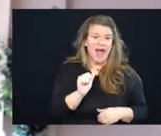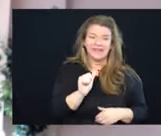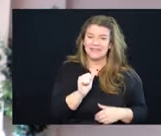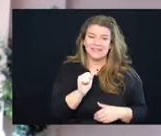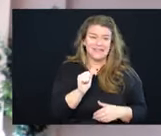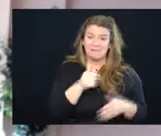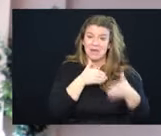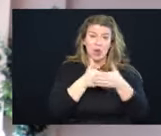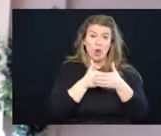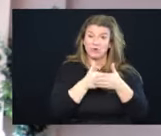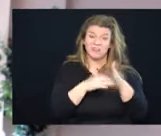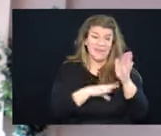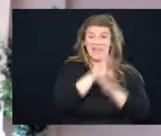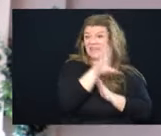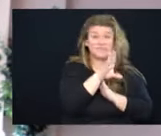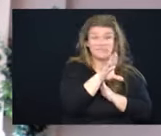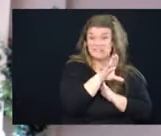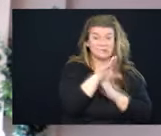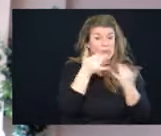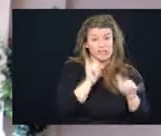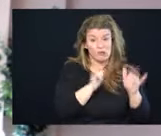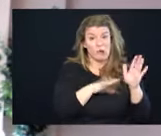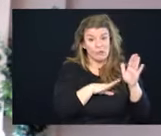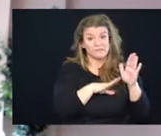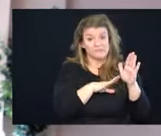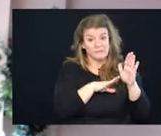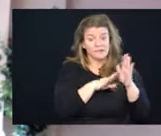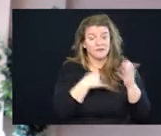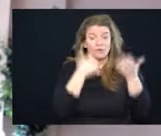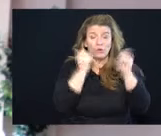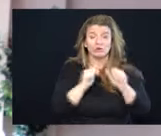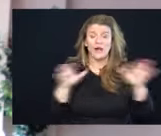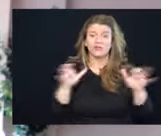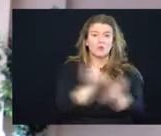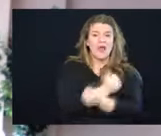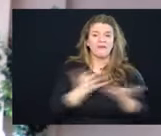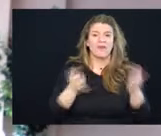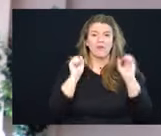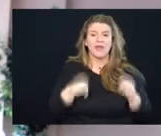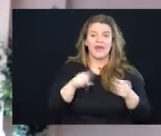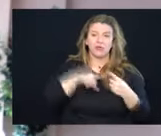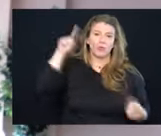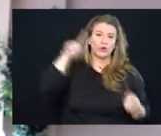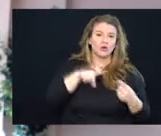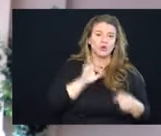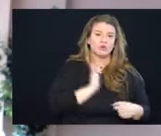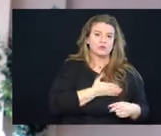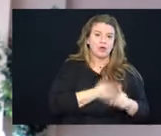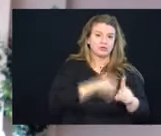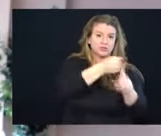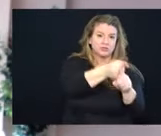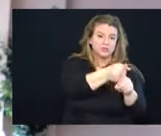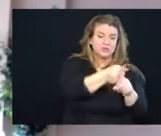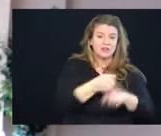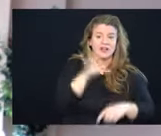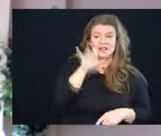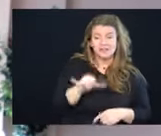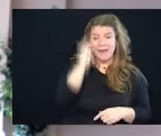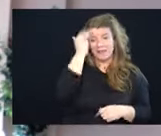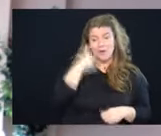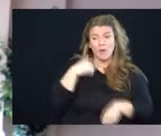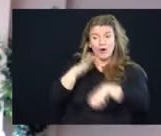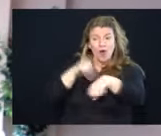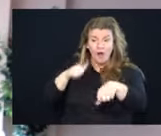peaking yet. And we are trying to do all we can to reduce that surge. But that's why we call on all of our